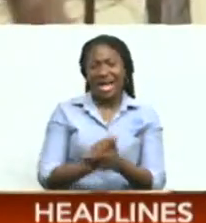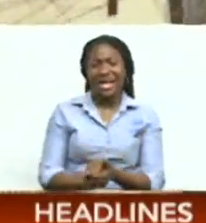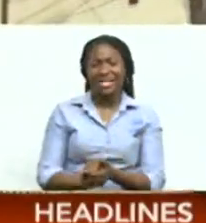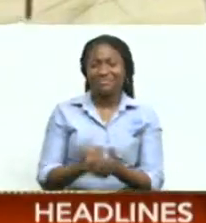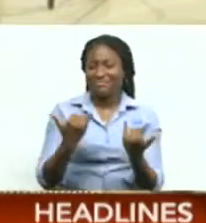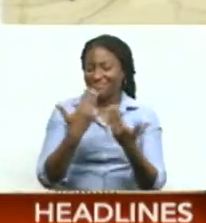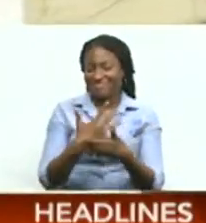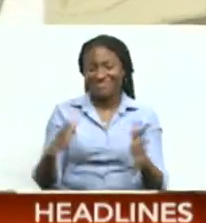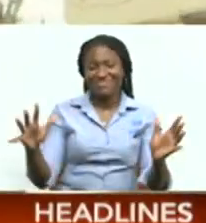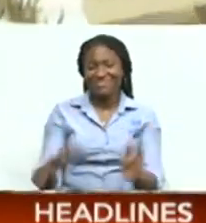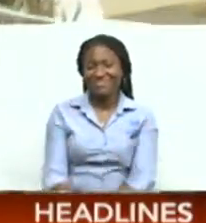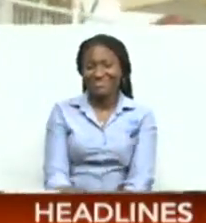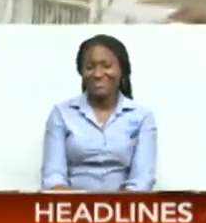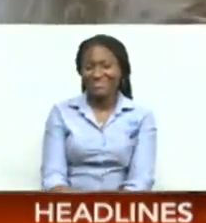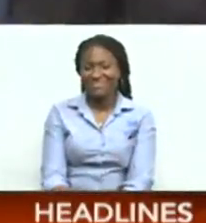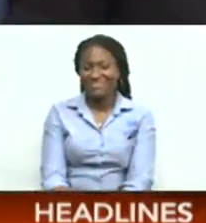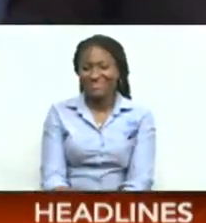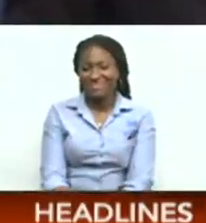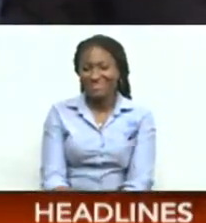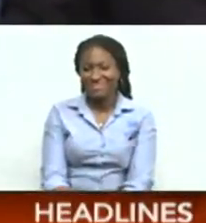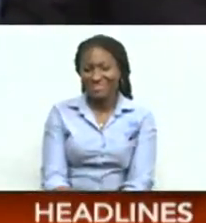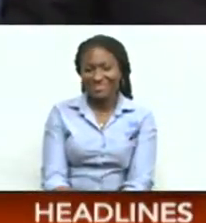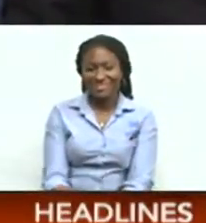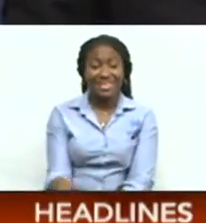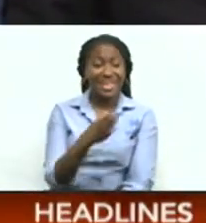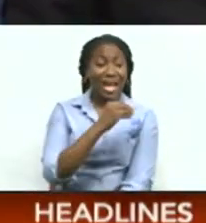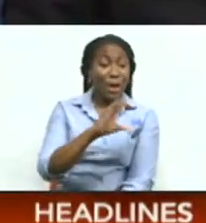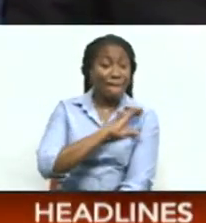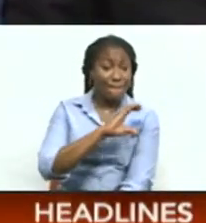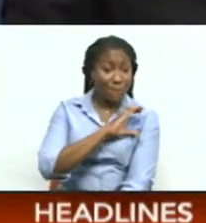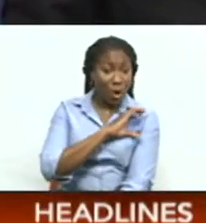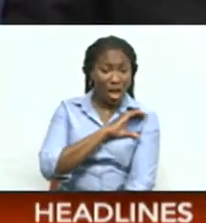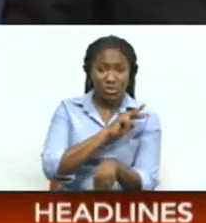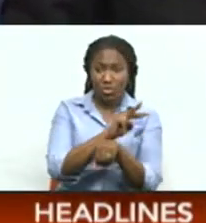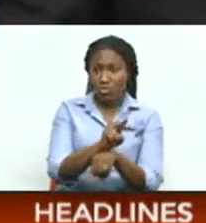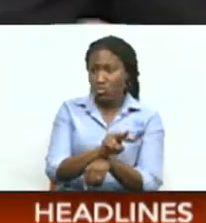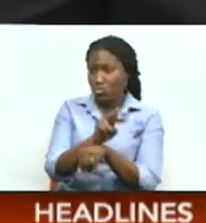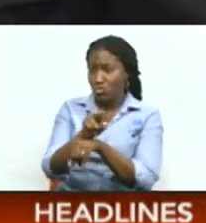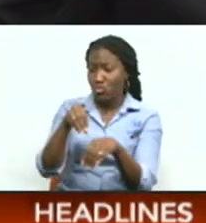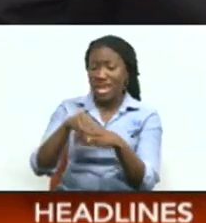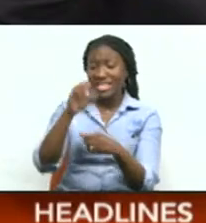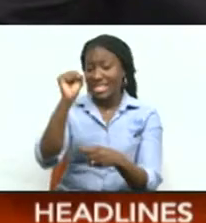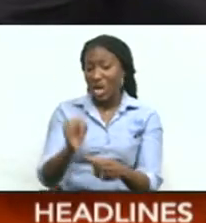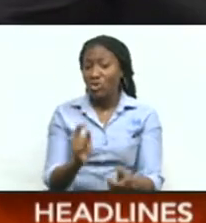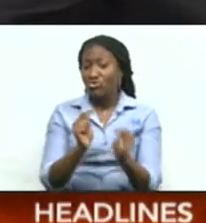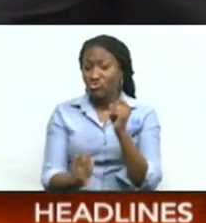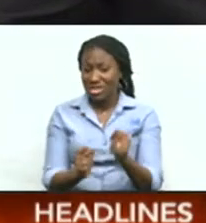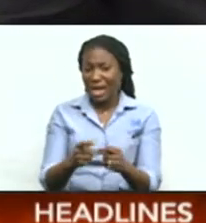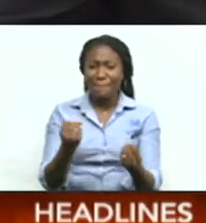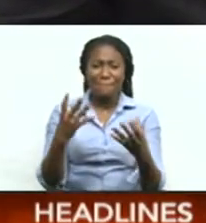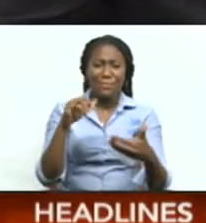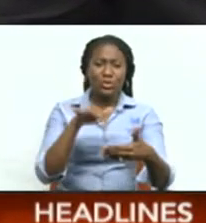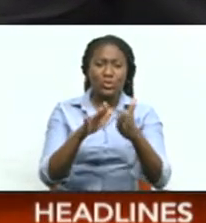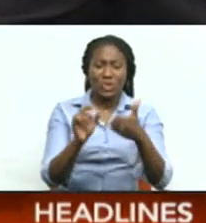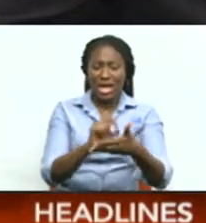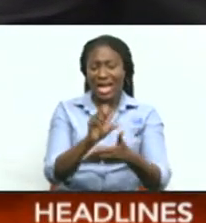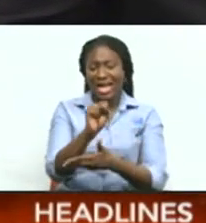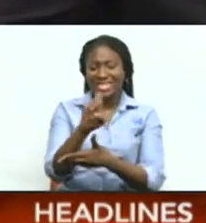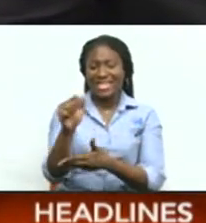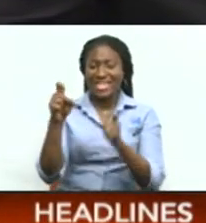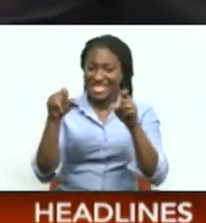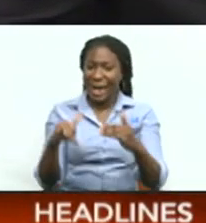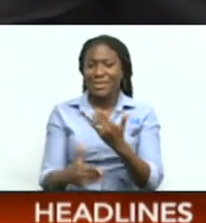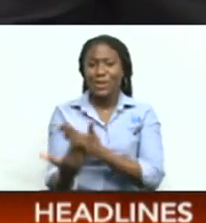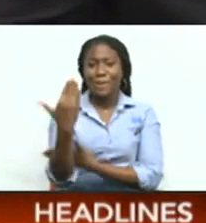Kay Marie Fletcher, CNC3 News. And police were on guard in South Trinidad as thousands of students wrote the essay exam this